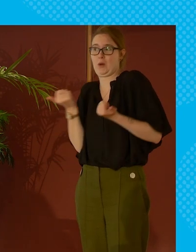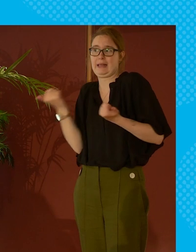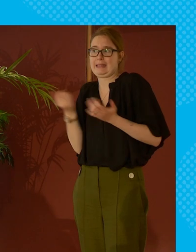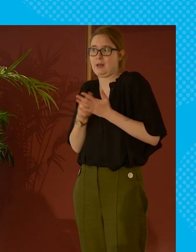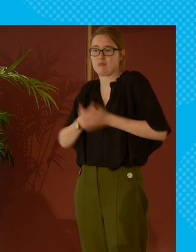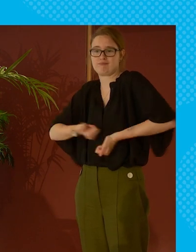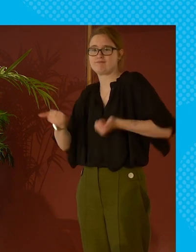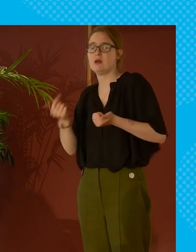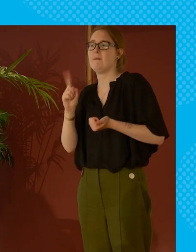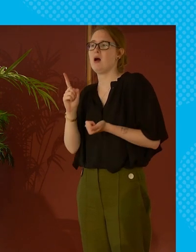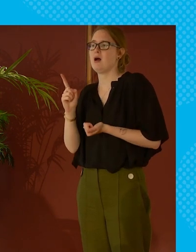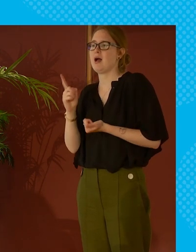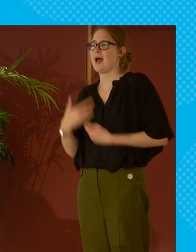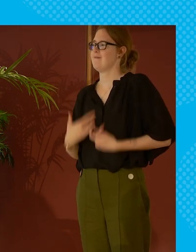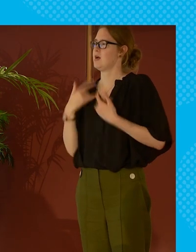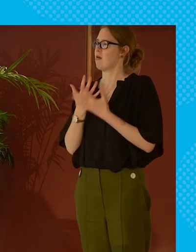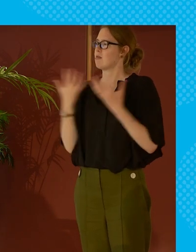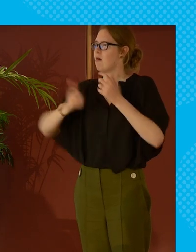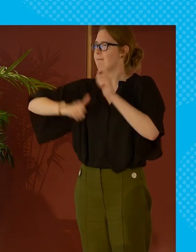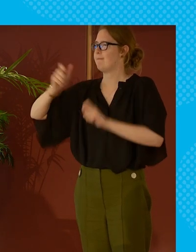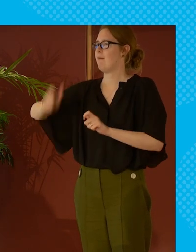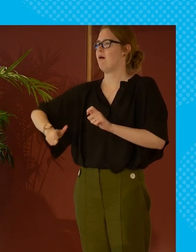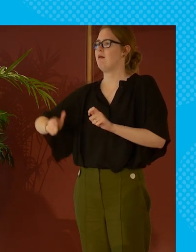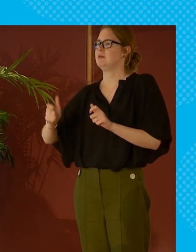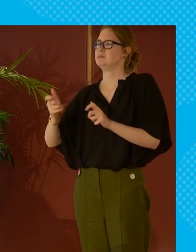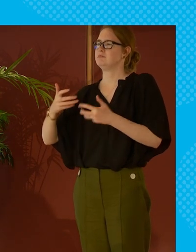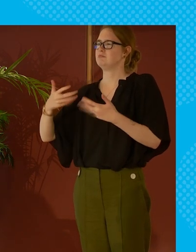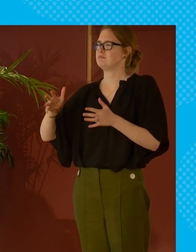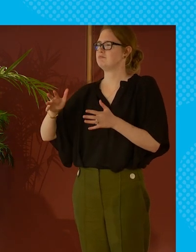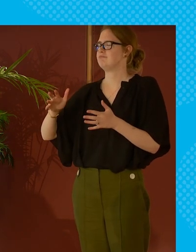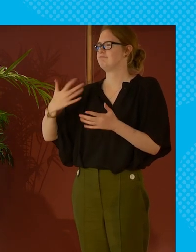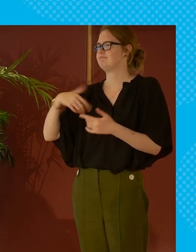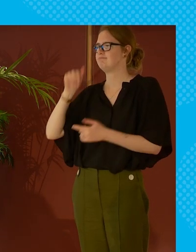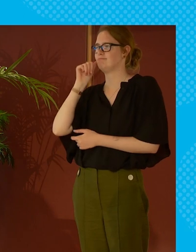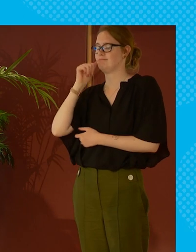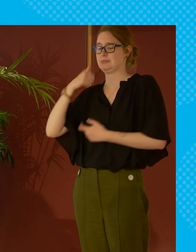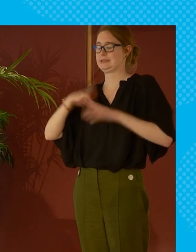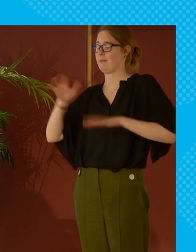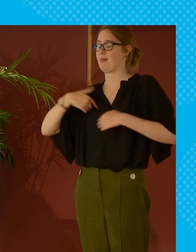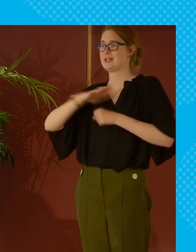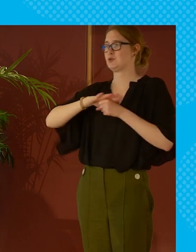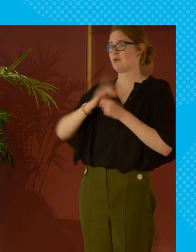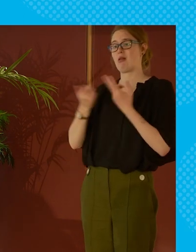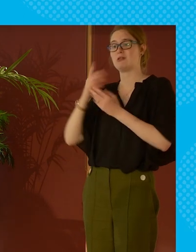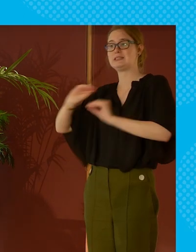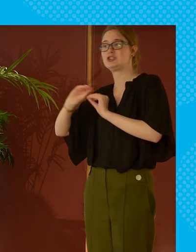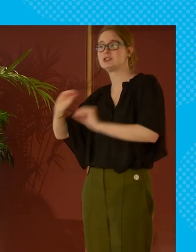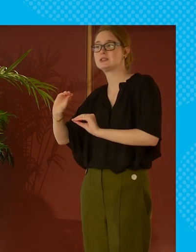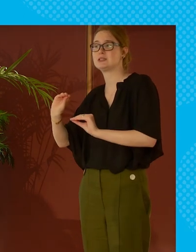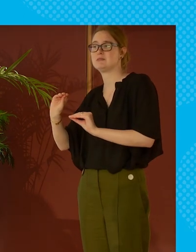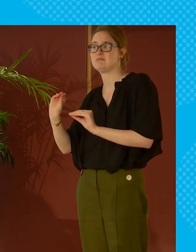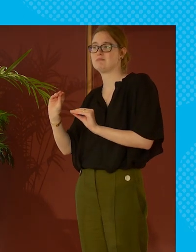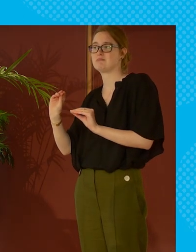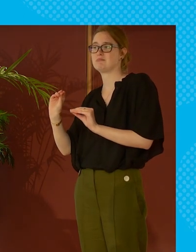um i feel that there's a lot of people that you know in my situation maybe teachers